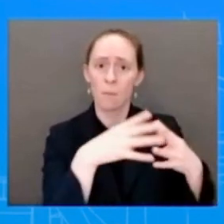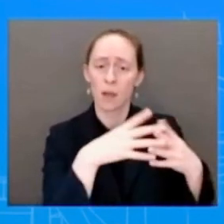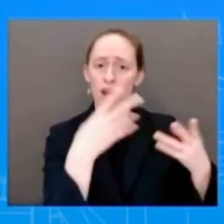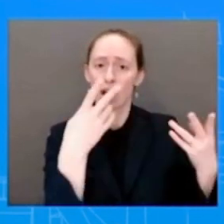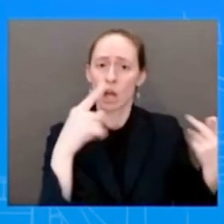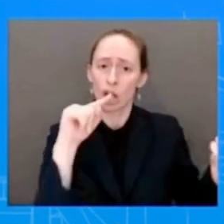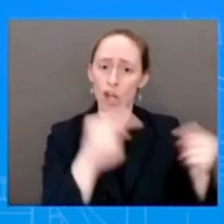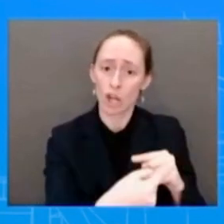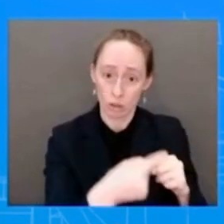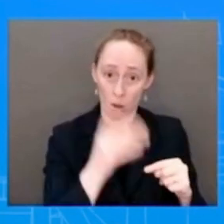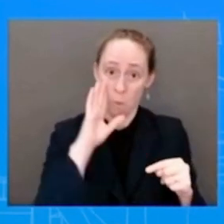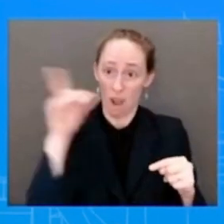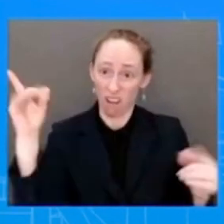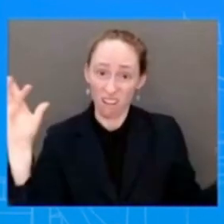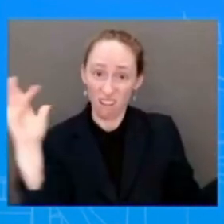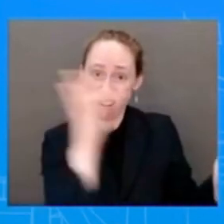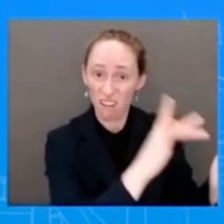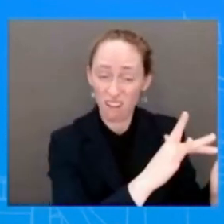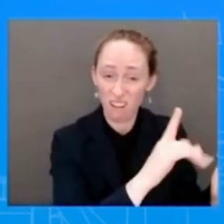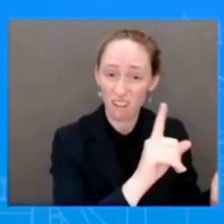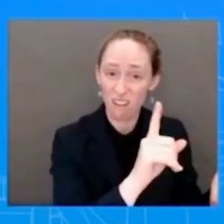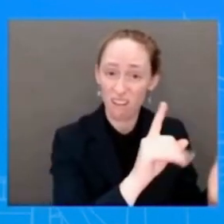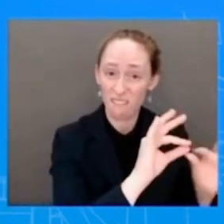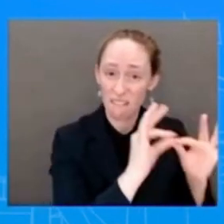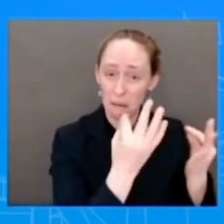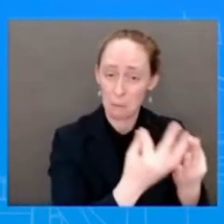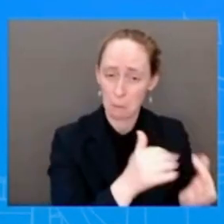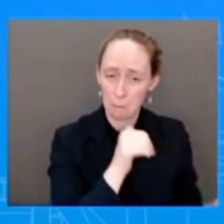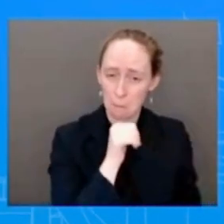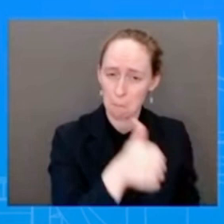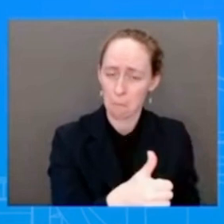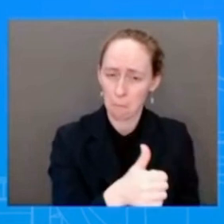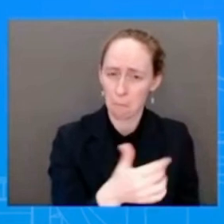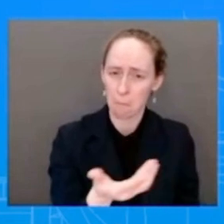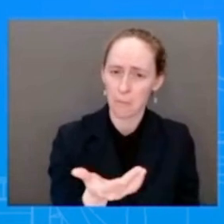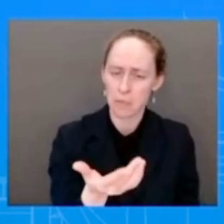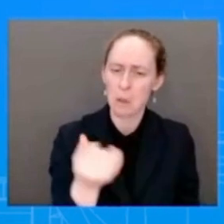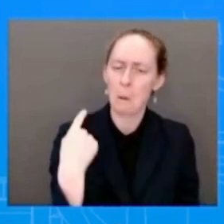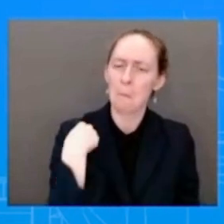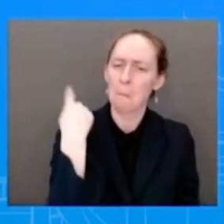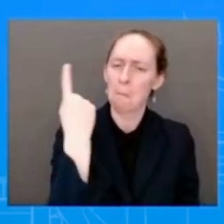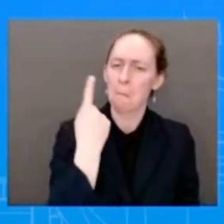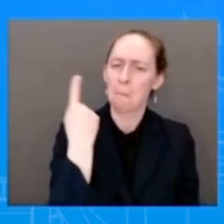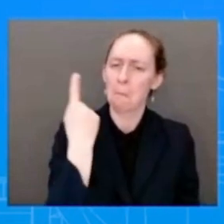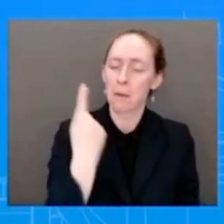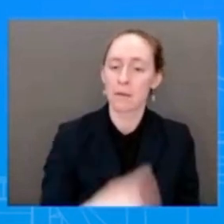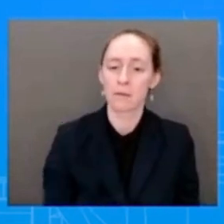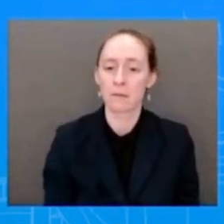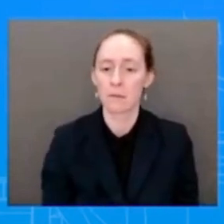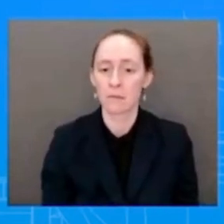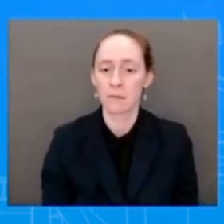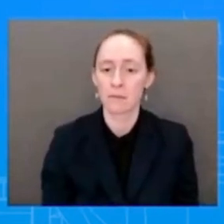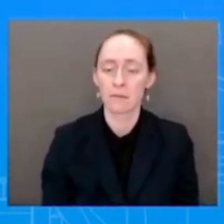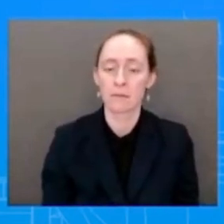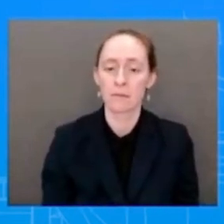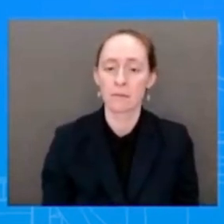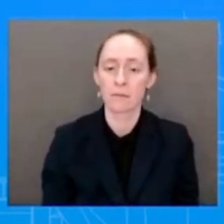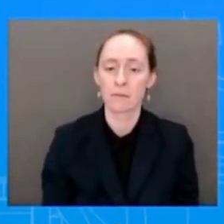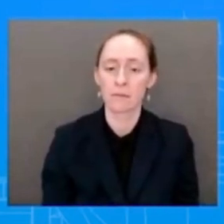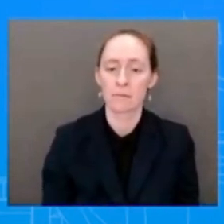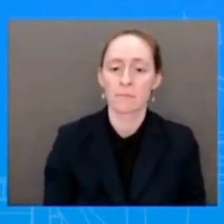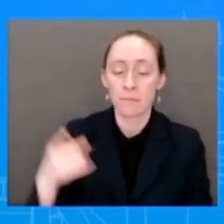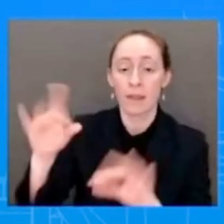has at any time reached out to the family of Justin McIntyre, who was the police chief in Bracken Ridge, Pennsylvania, who was shot to death